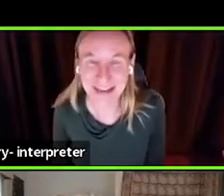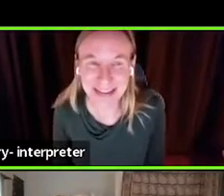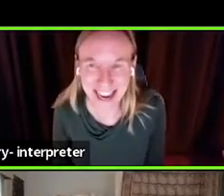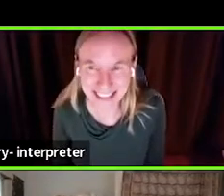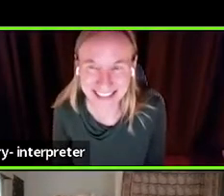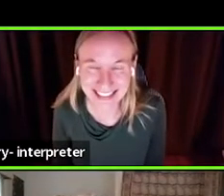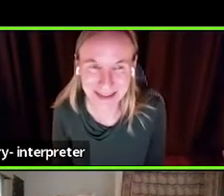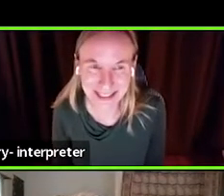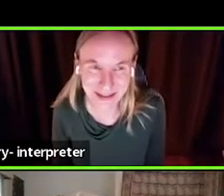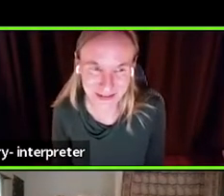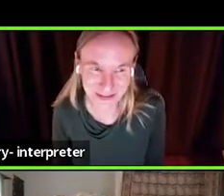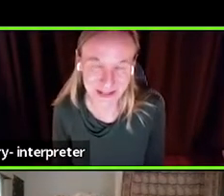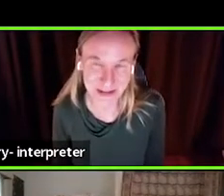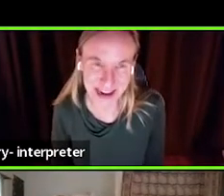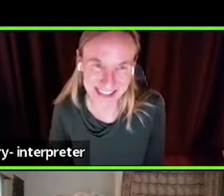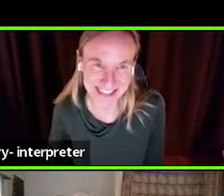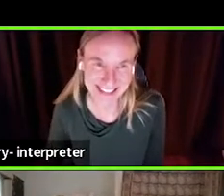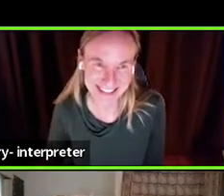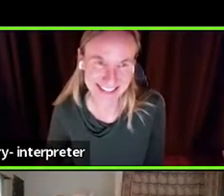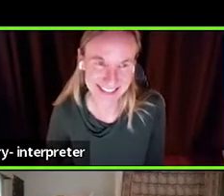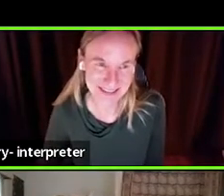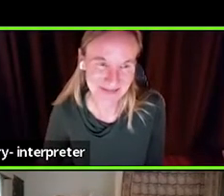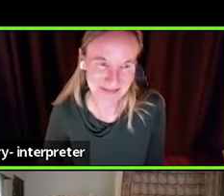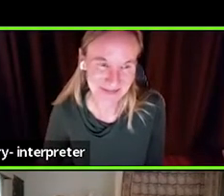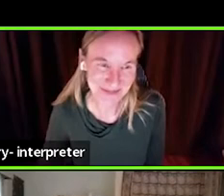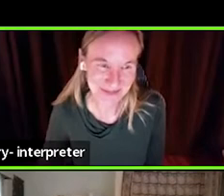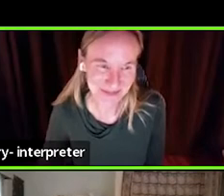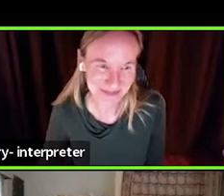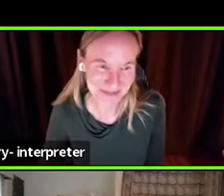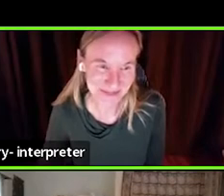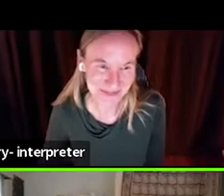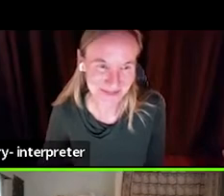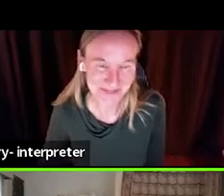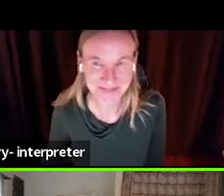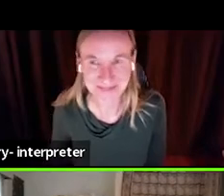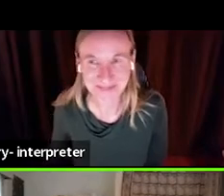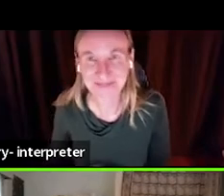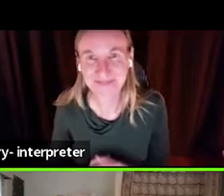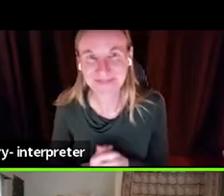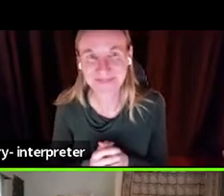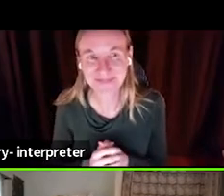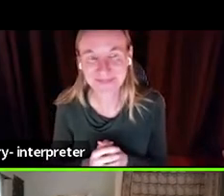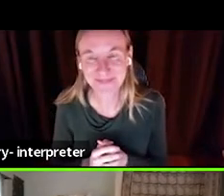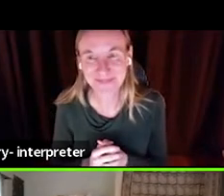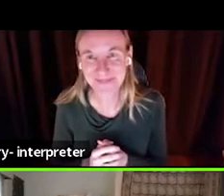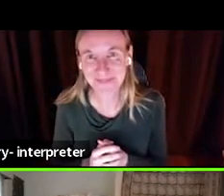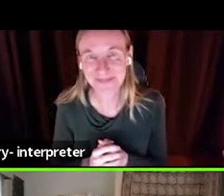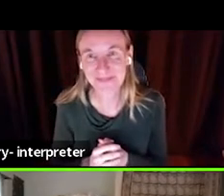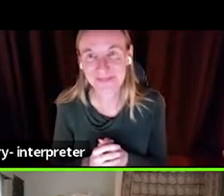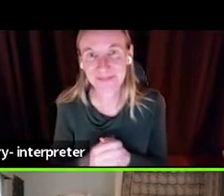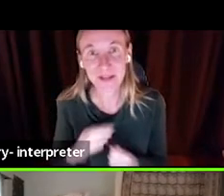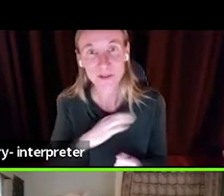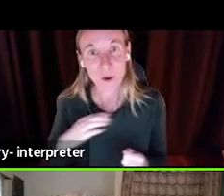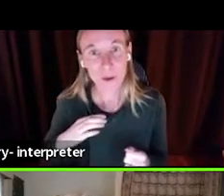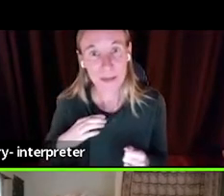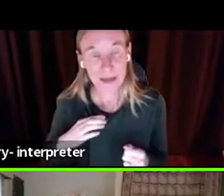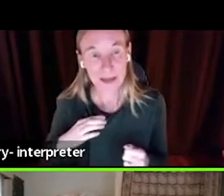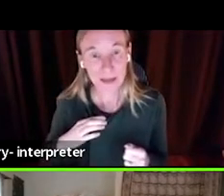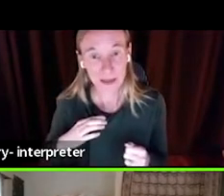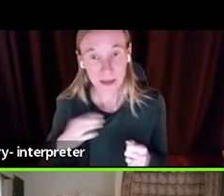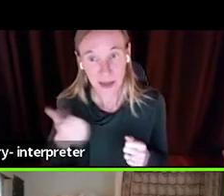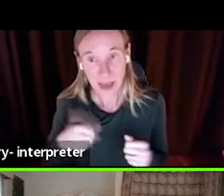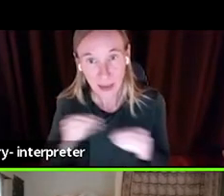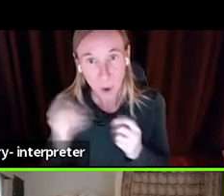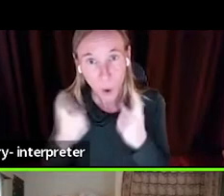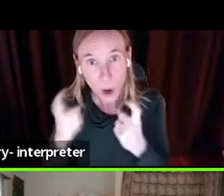Yeah, someday someday soon for sure. So I think committee what we'll do. Were there any more